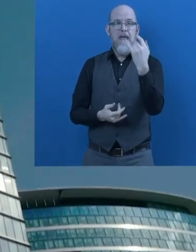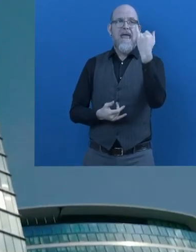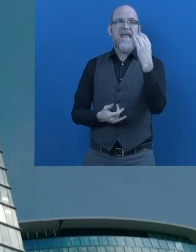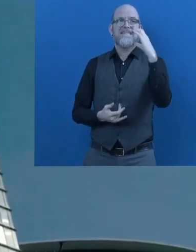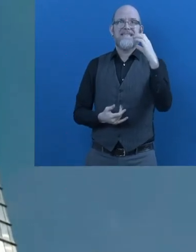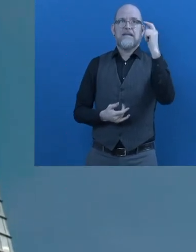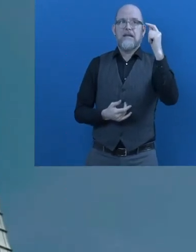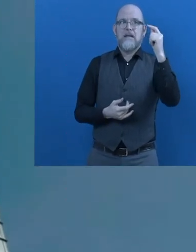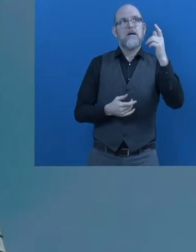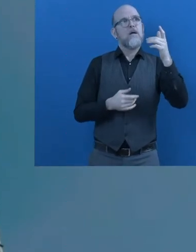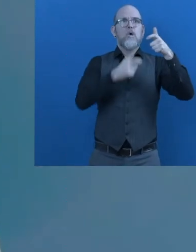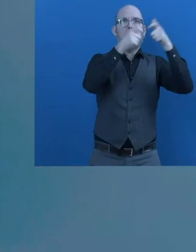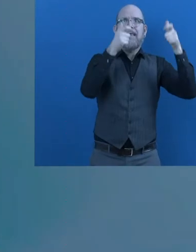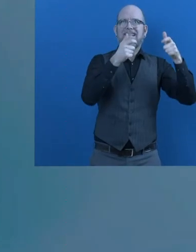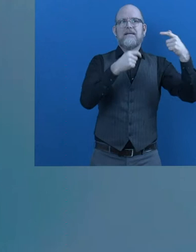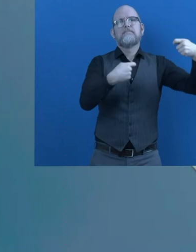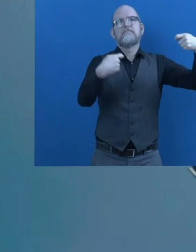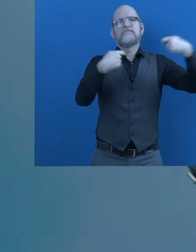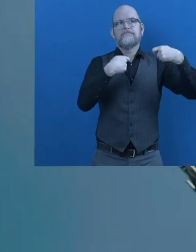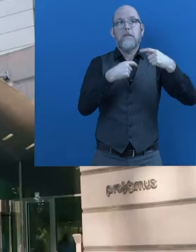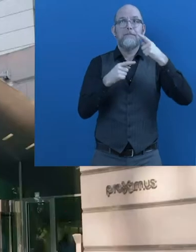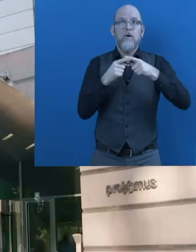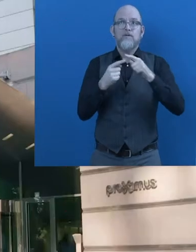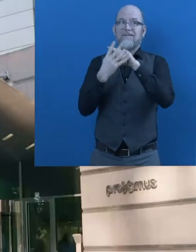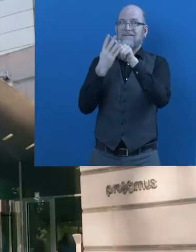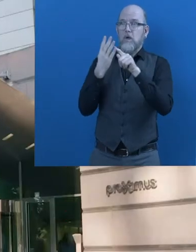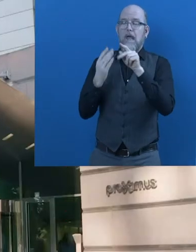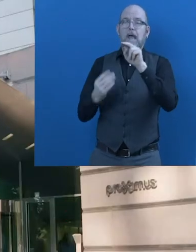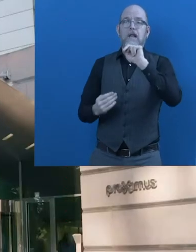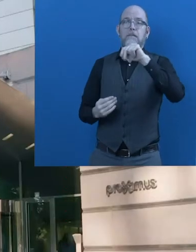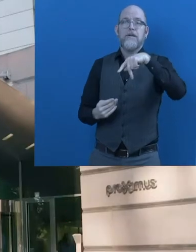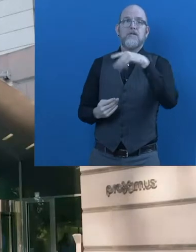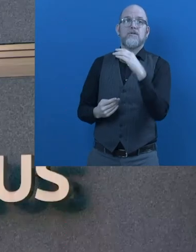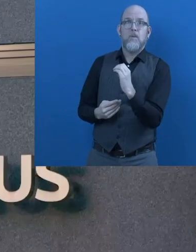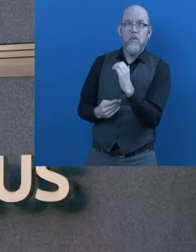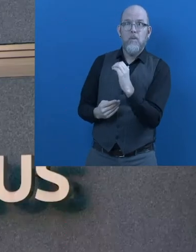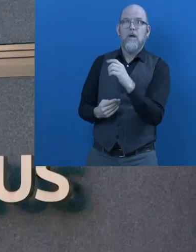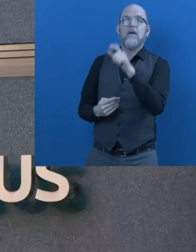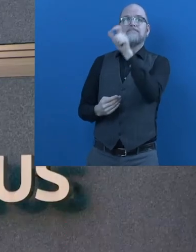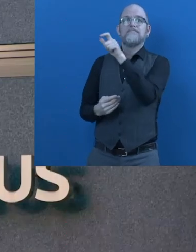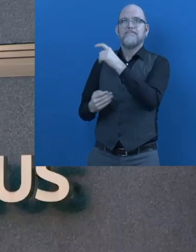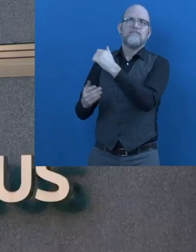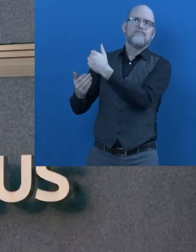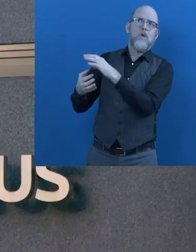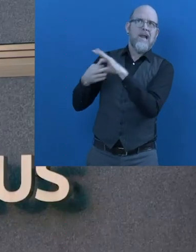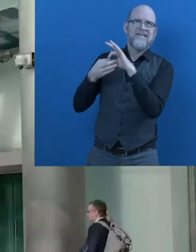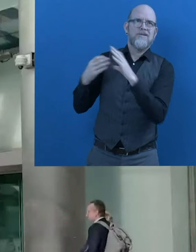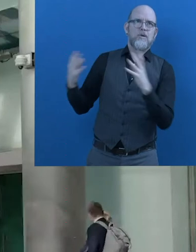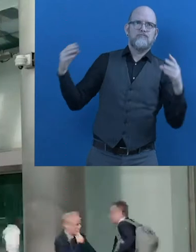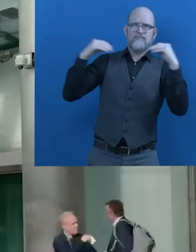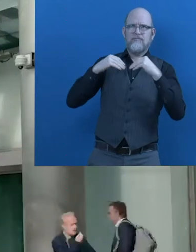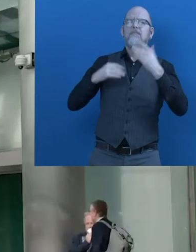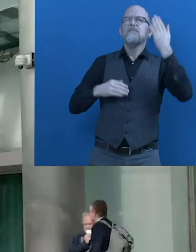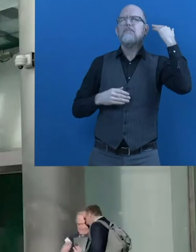involved as shareholders and four not-for-profit organizations. At the start, some business